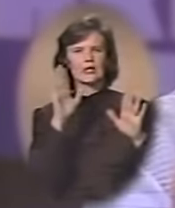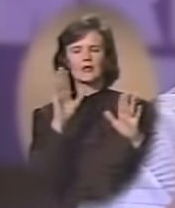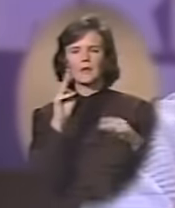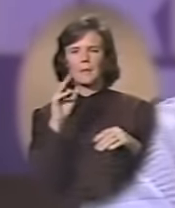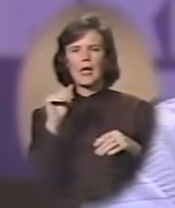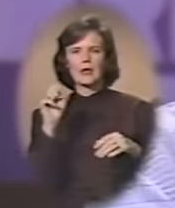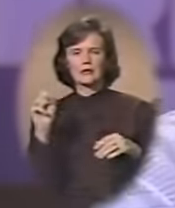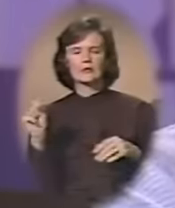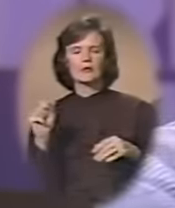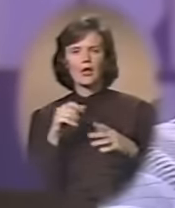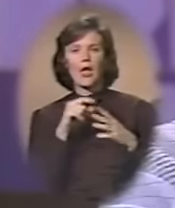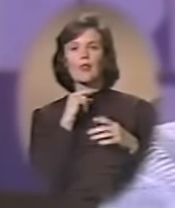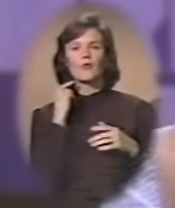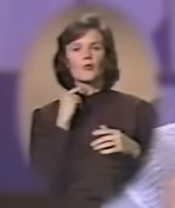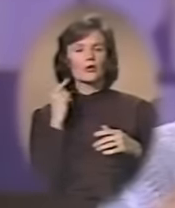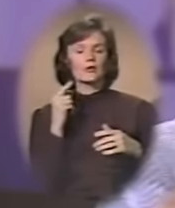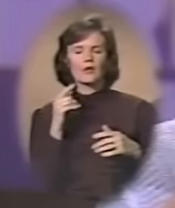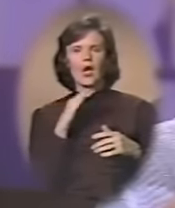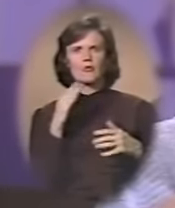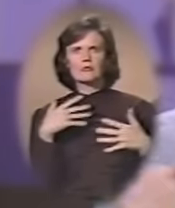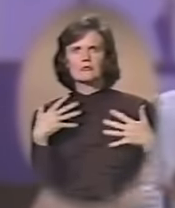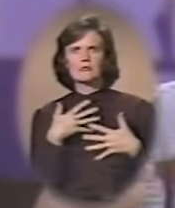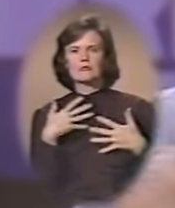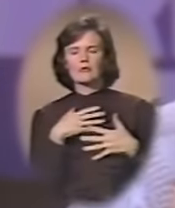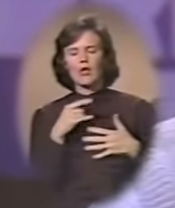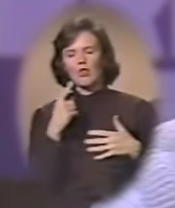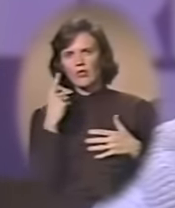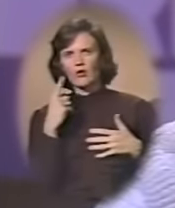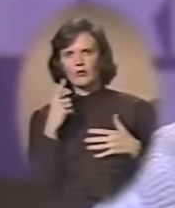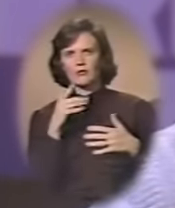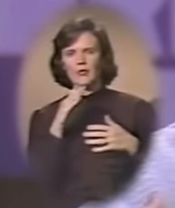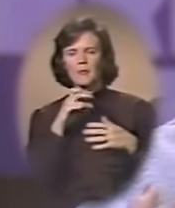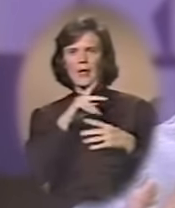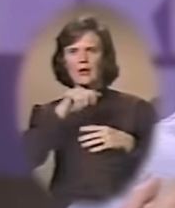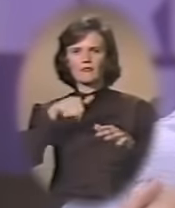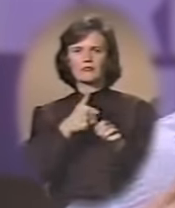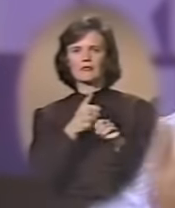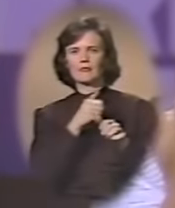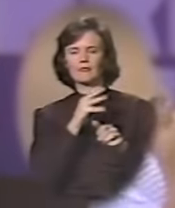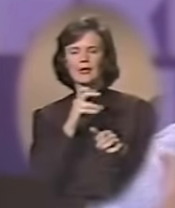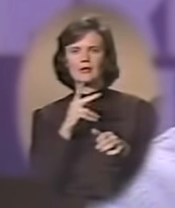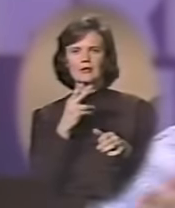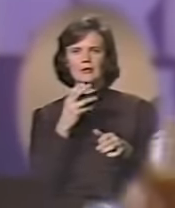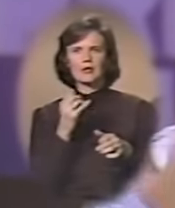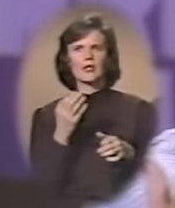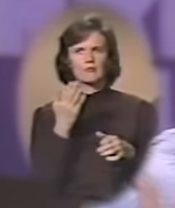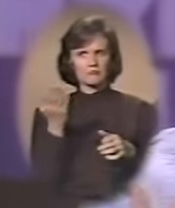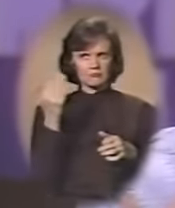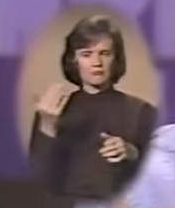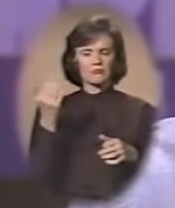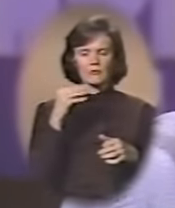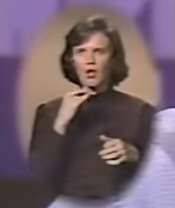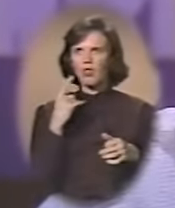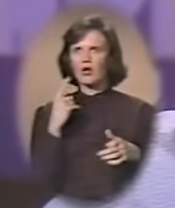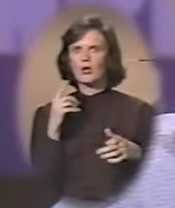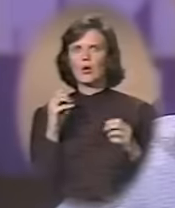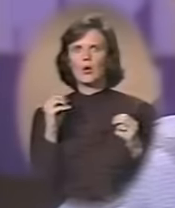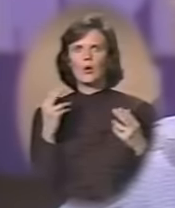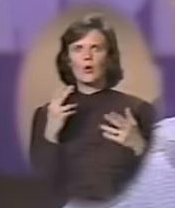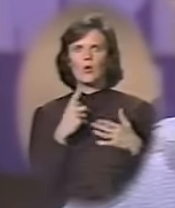mass. And the priest, I had always been terrified because they always had their back to you, you know. And he motioned for us to, I thought,